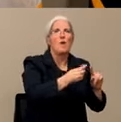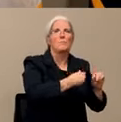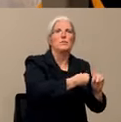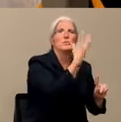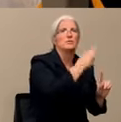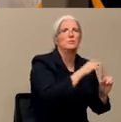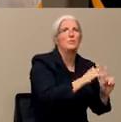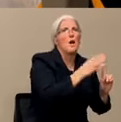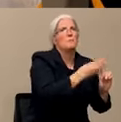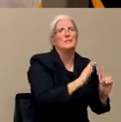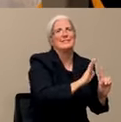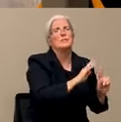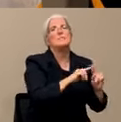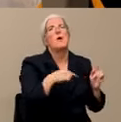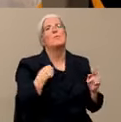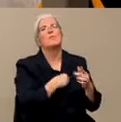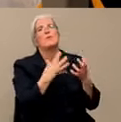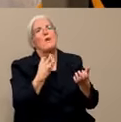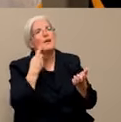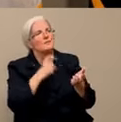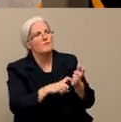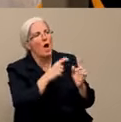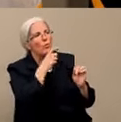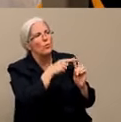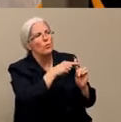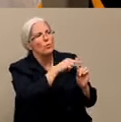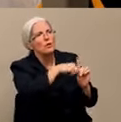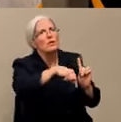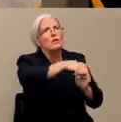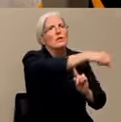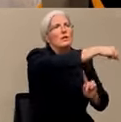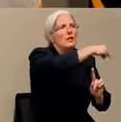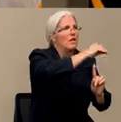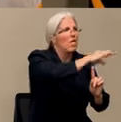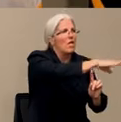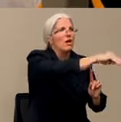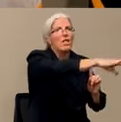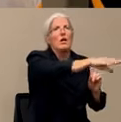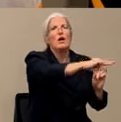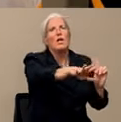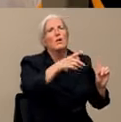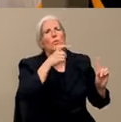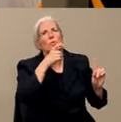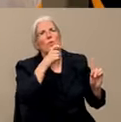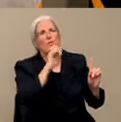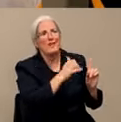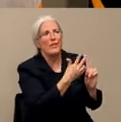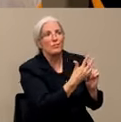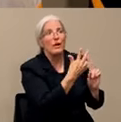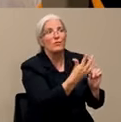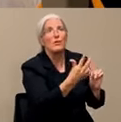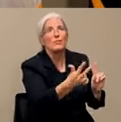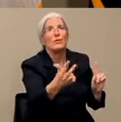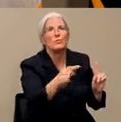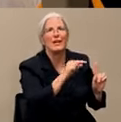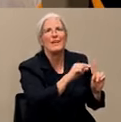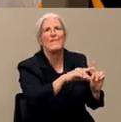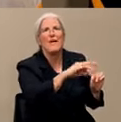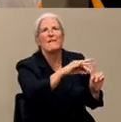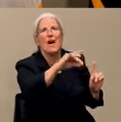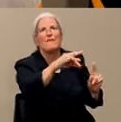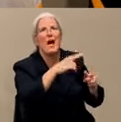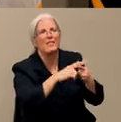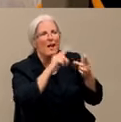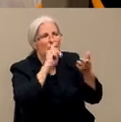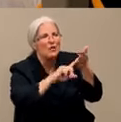identify who've been exposed and so that we can let them know, so they can be extra vigilant about their symptoms and